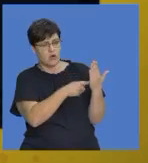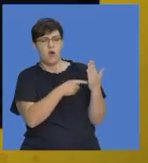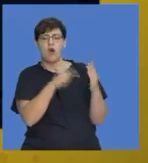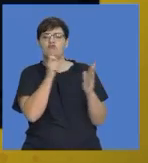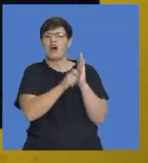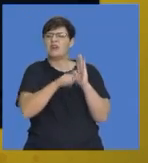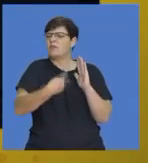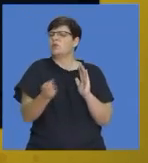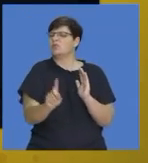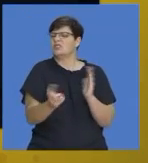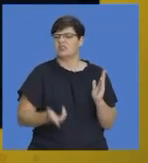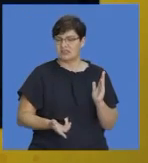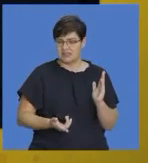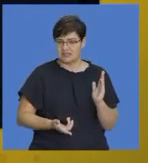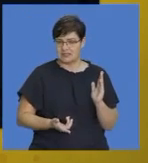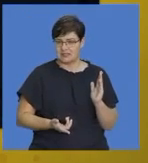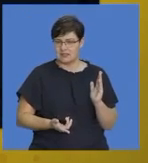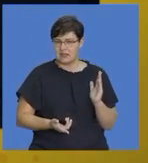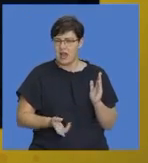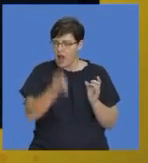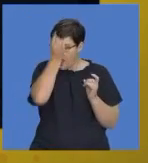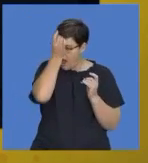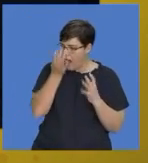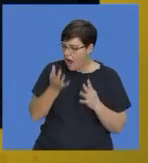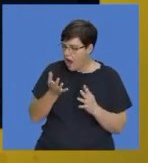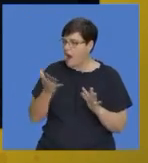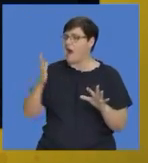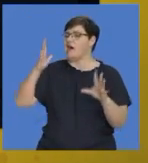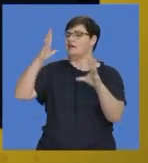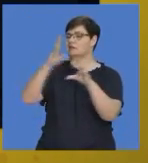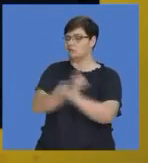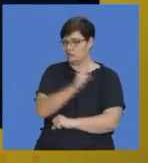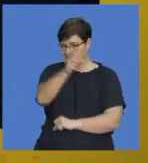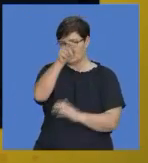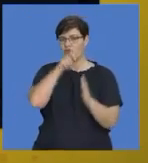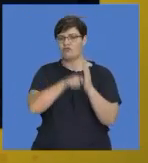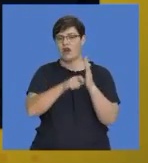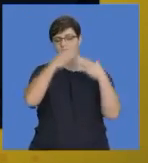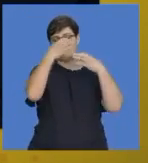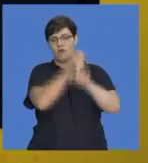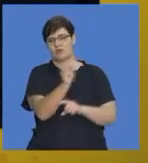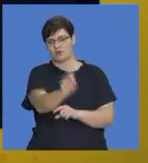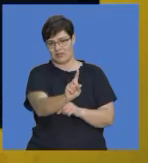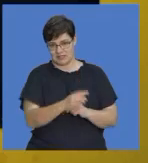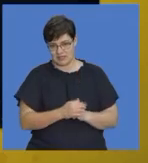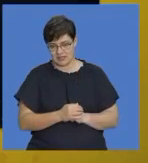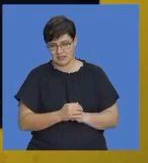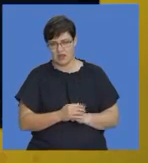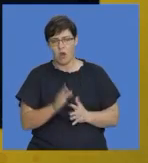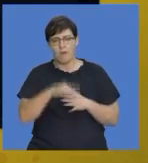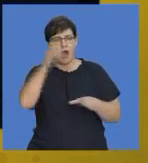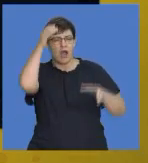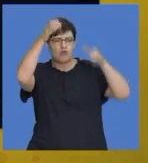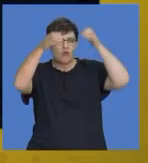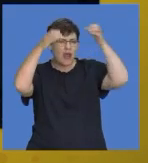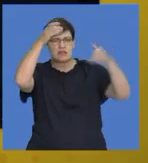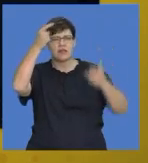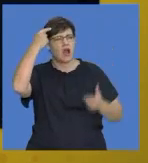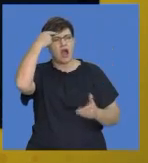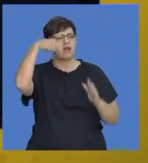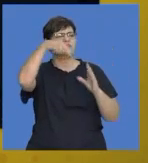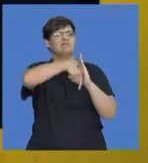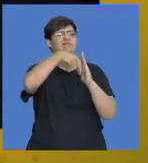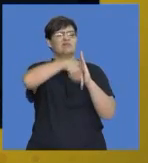about. You should give them some sort of insight as to what it is you are focusing on or what your creative piece is basically going to